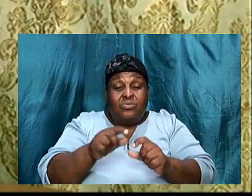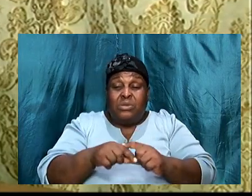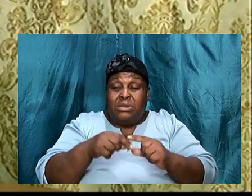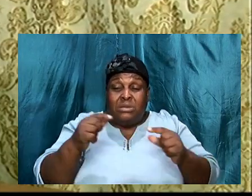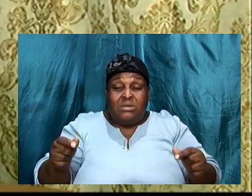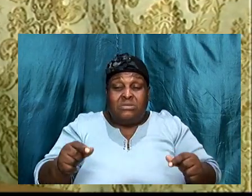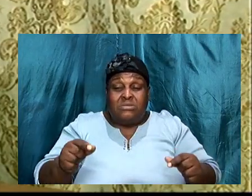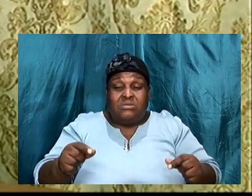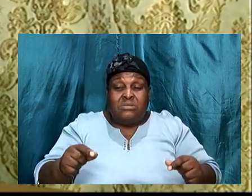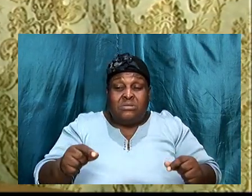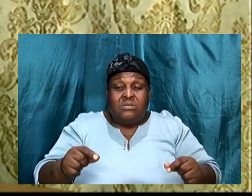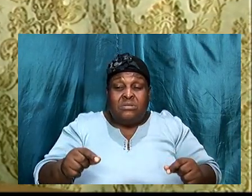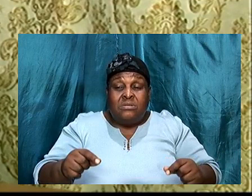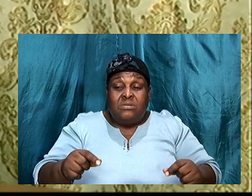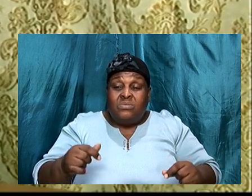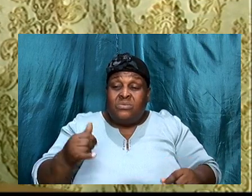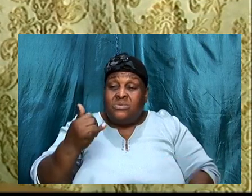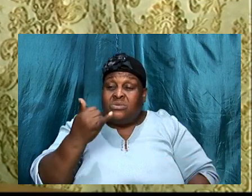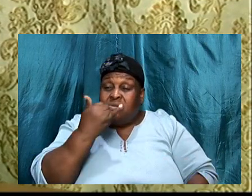was an error,